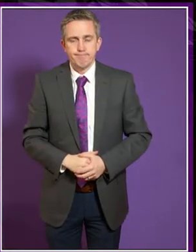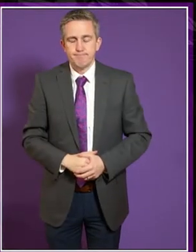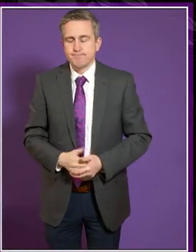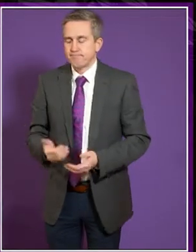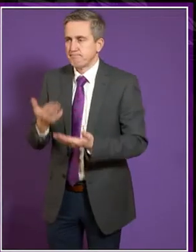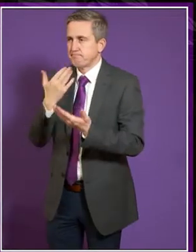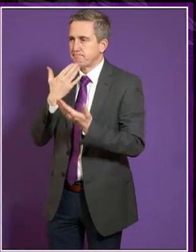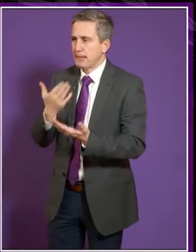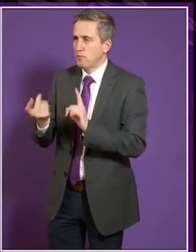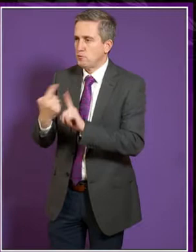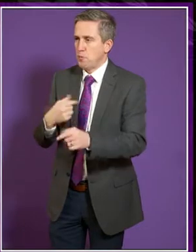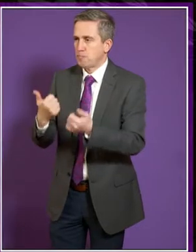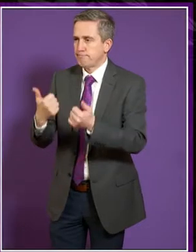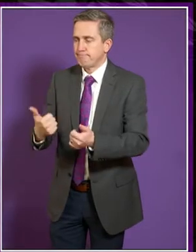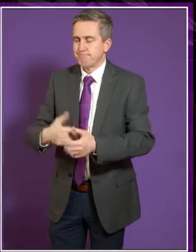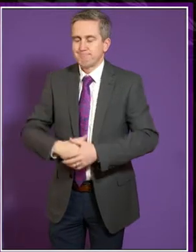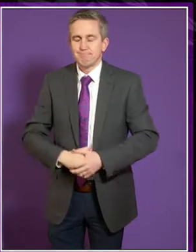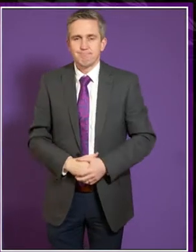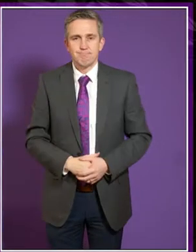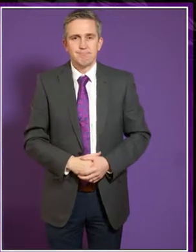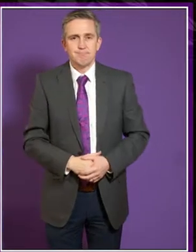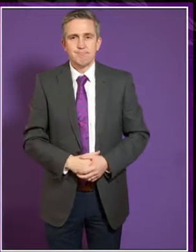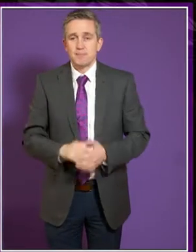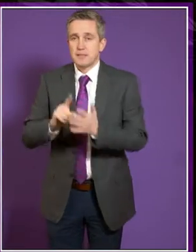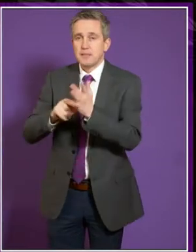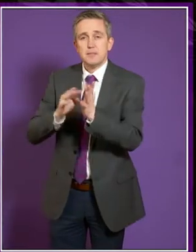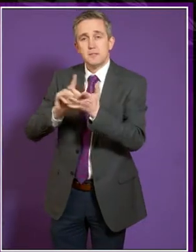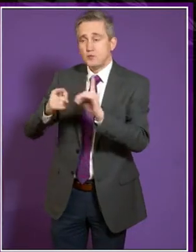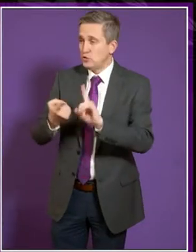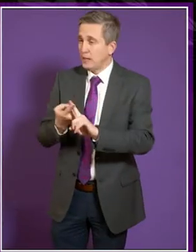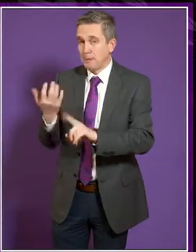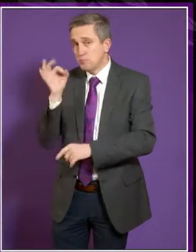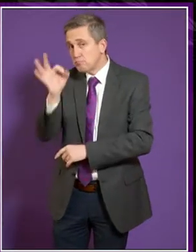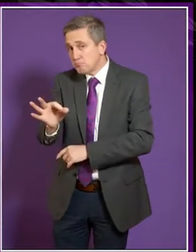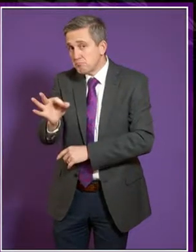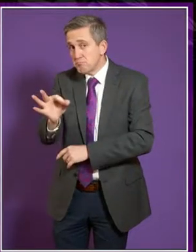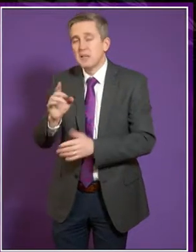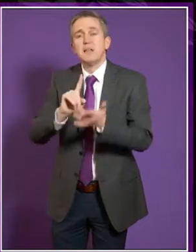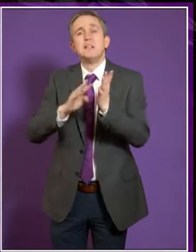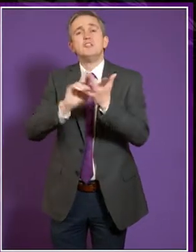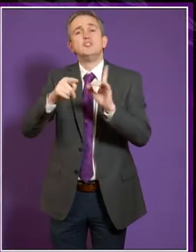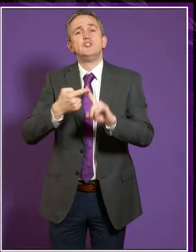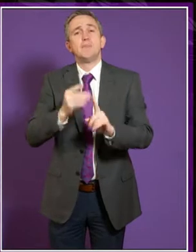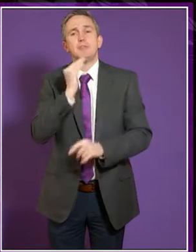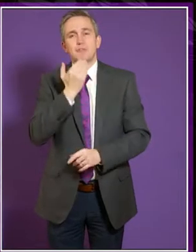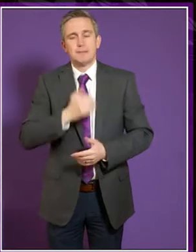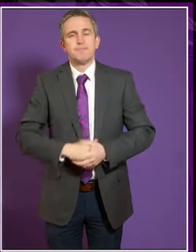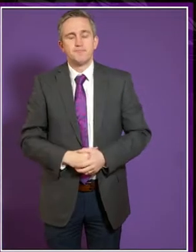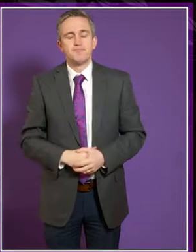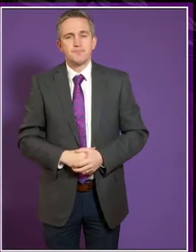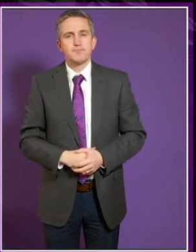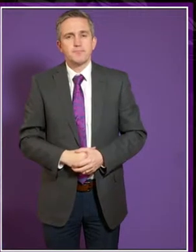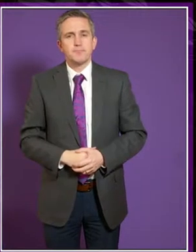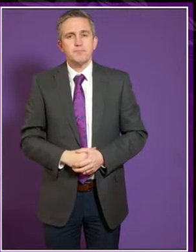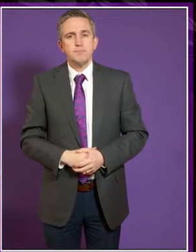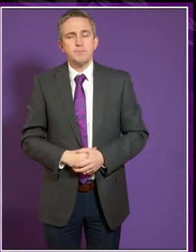Thank you very much. Thank you. Thank you, Linda. And Jamie, did you want to come in on this topic? Okay, Jamie Green. Thank you, Convener. It's